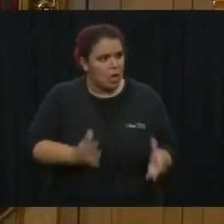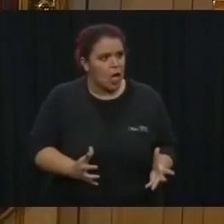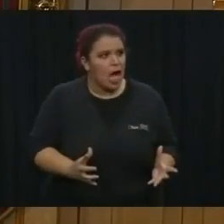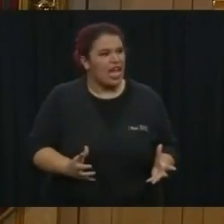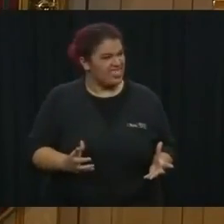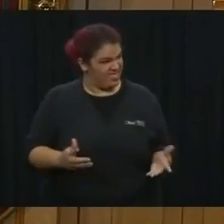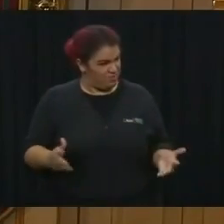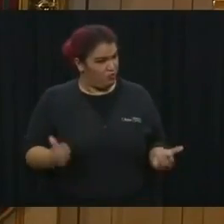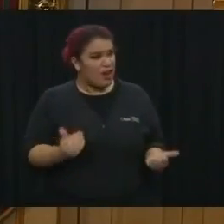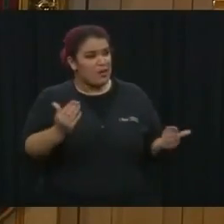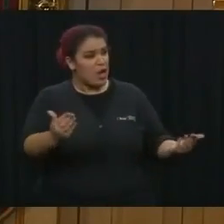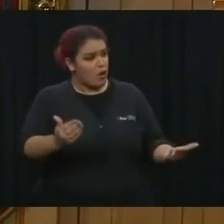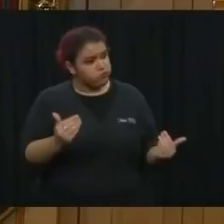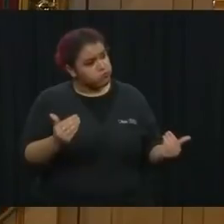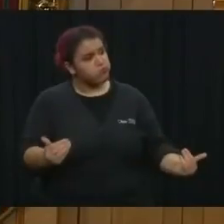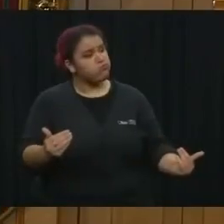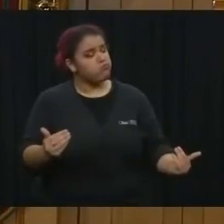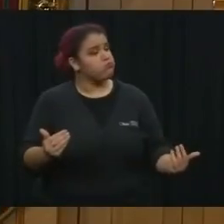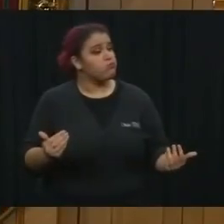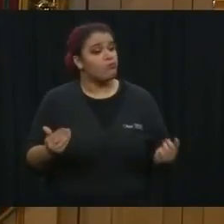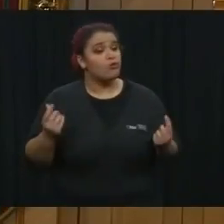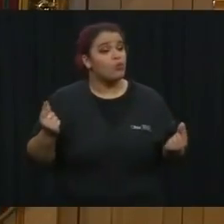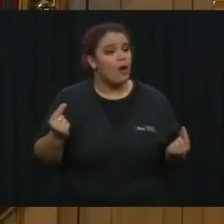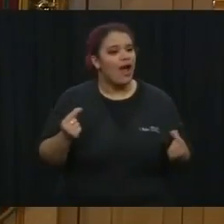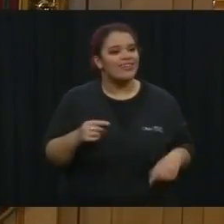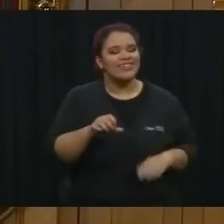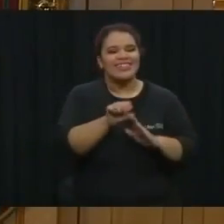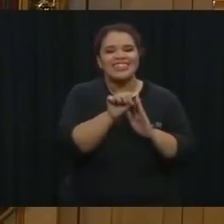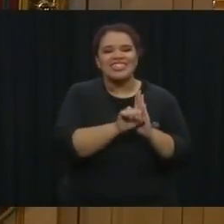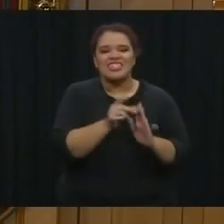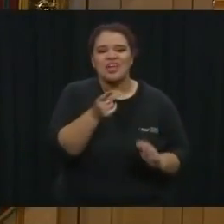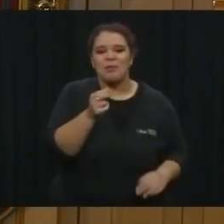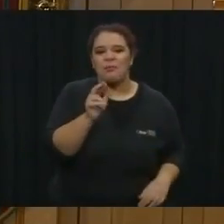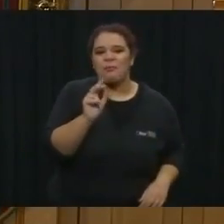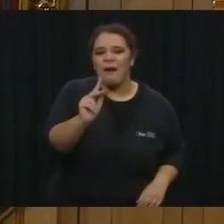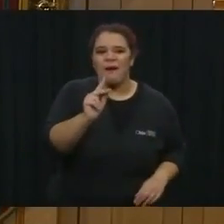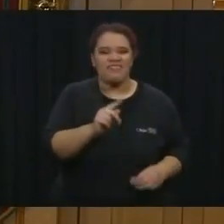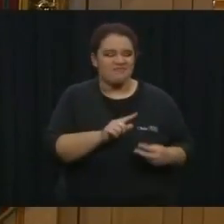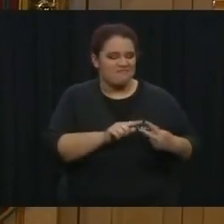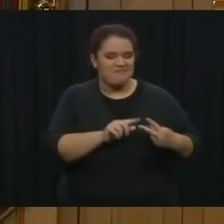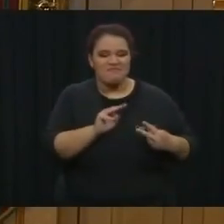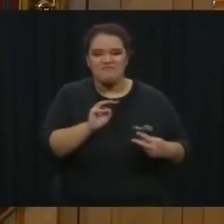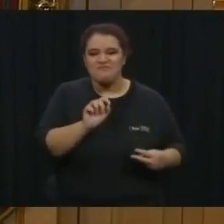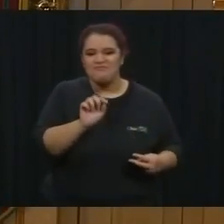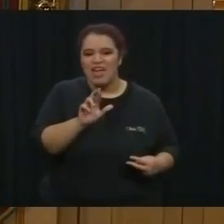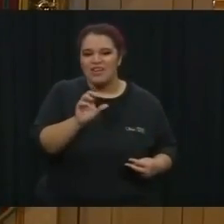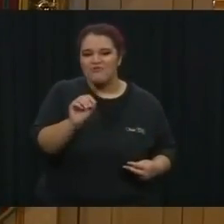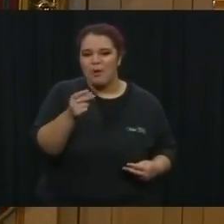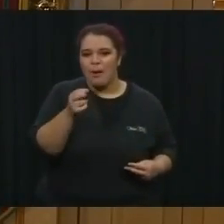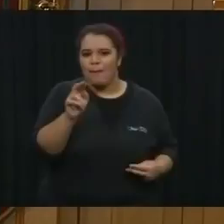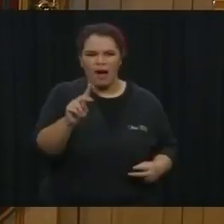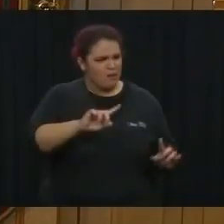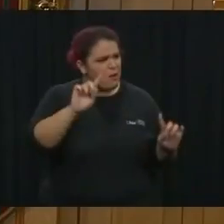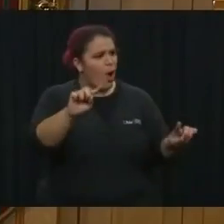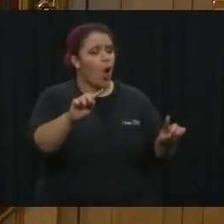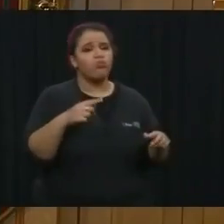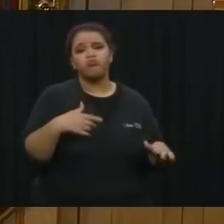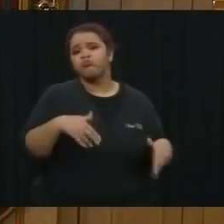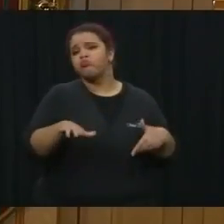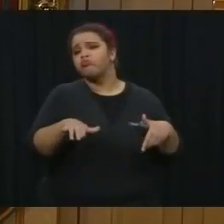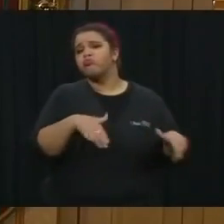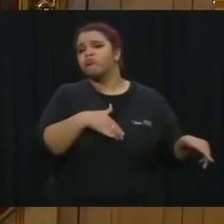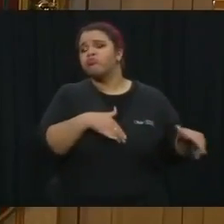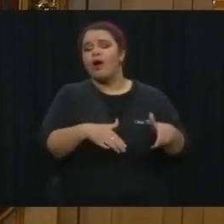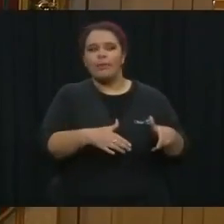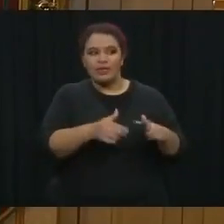recommend. Go check out your state park, your metro park. Again, just keep the social distancing. You know, I think